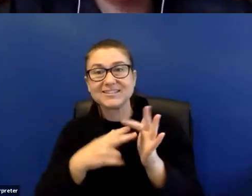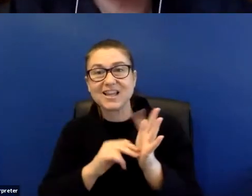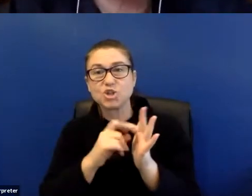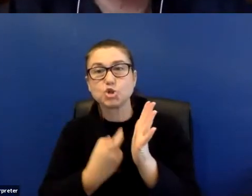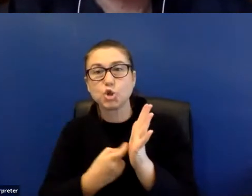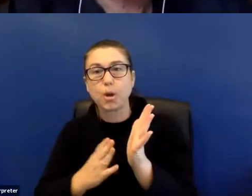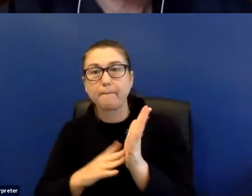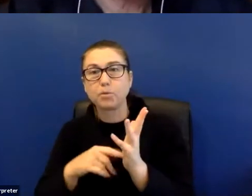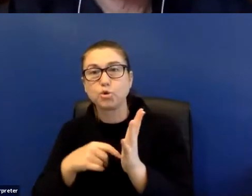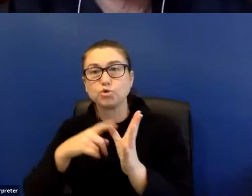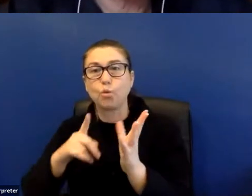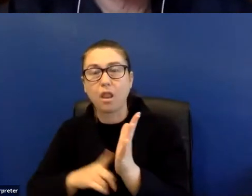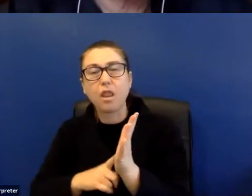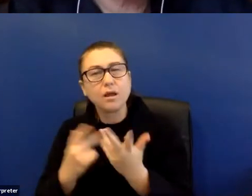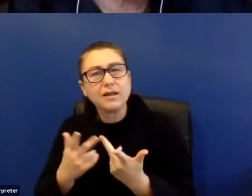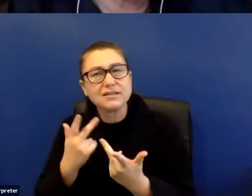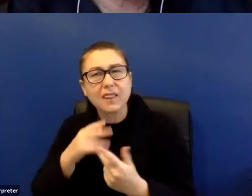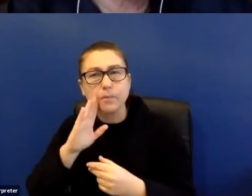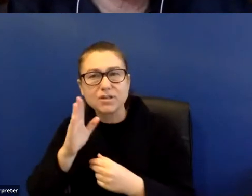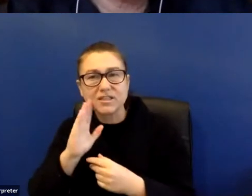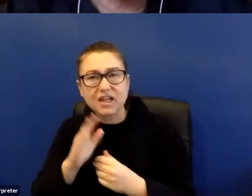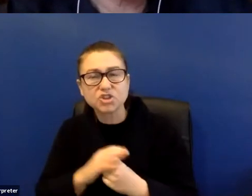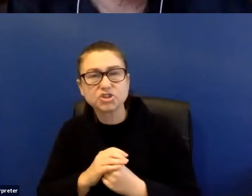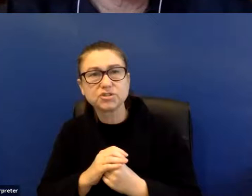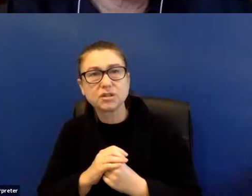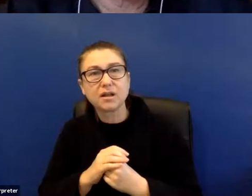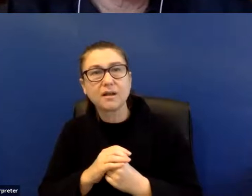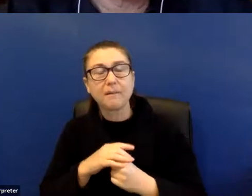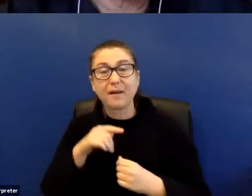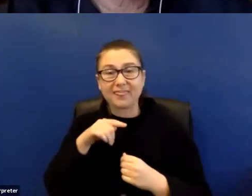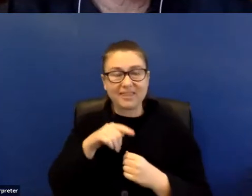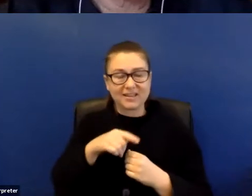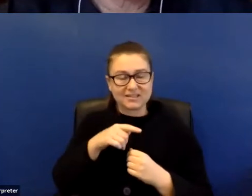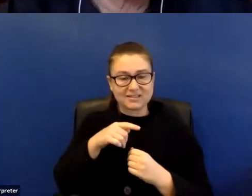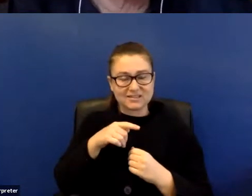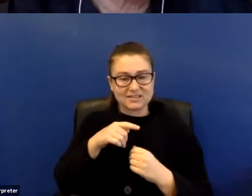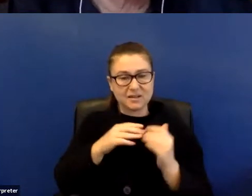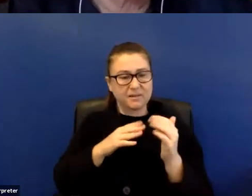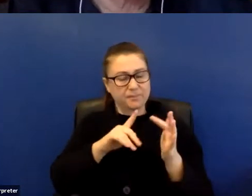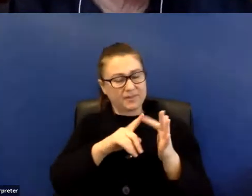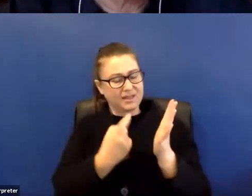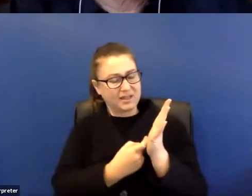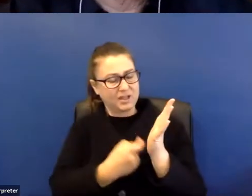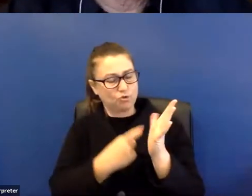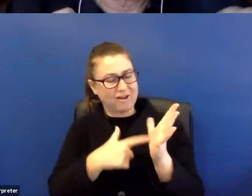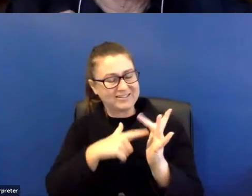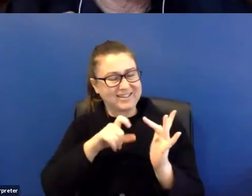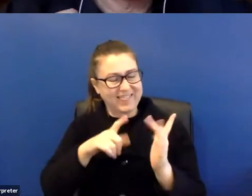presentation. But I think this languaging around the erratic is going to continue to